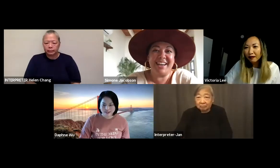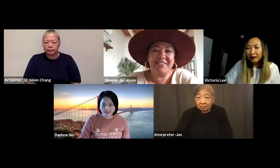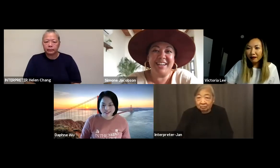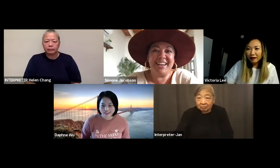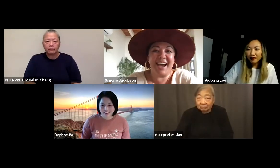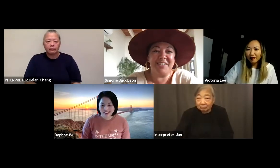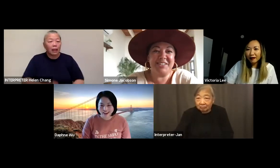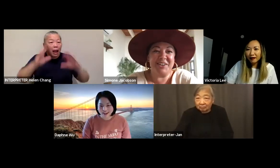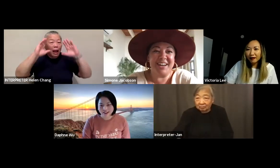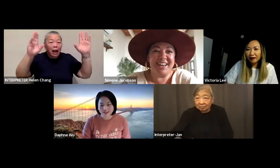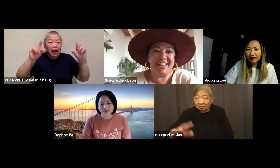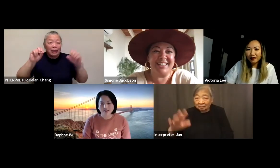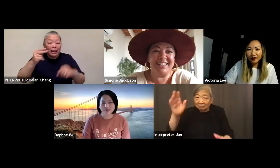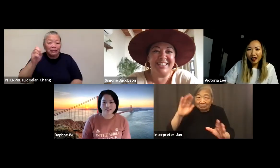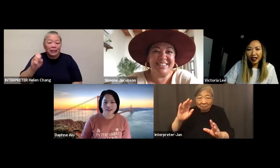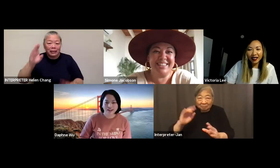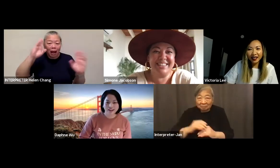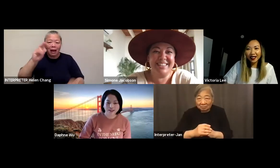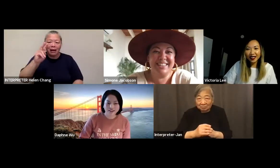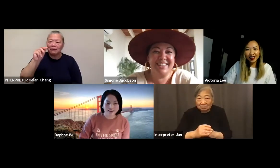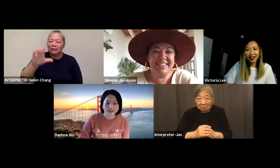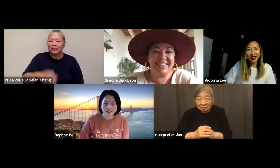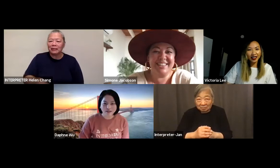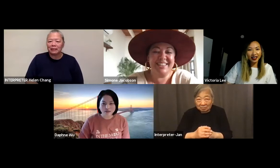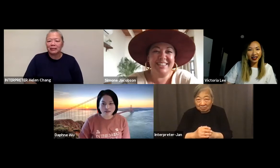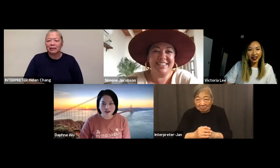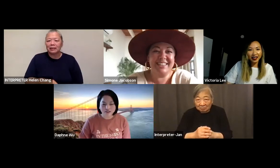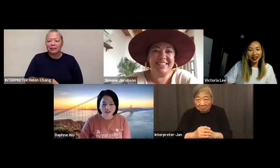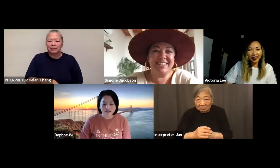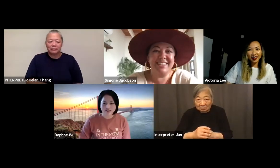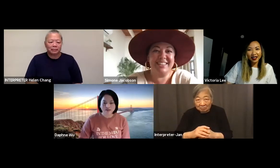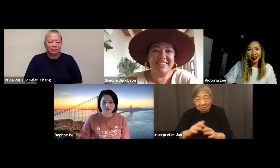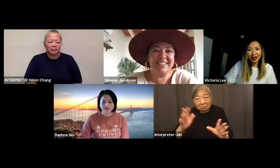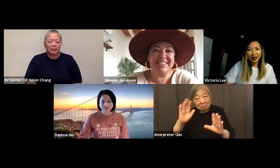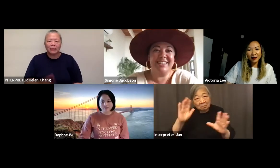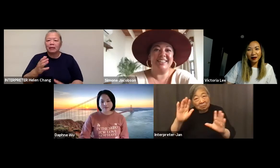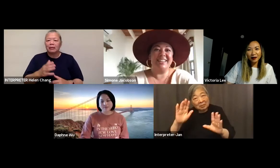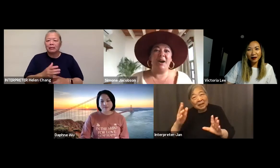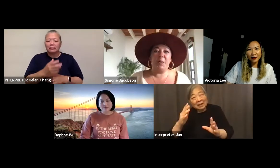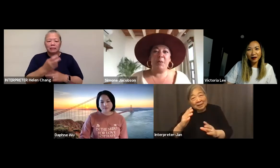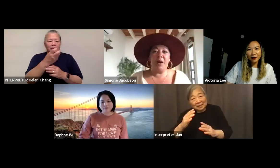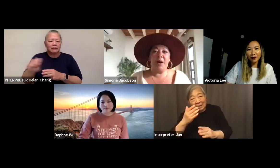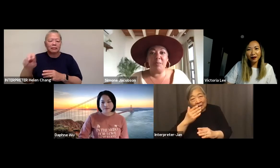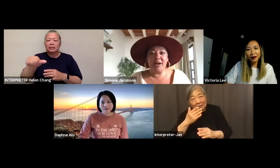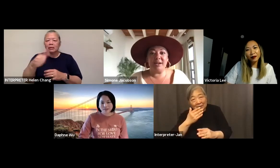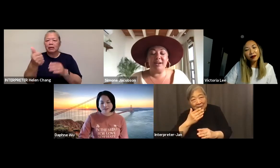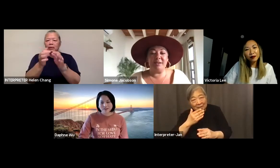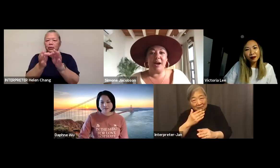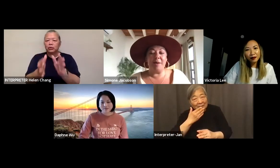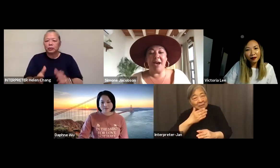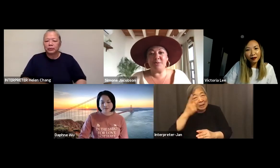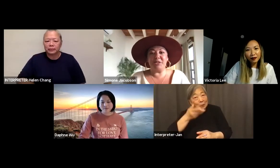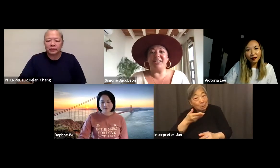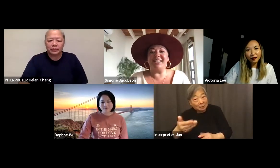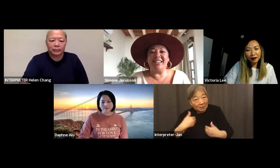Hi, Daphne. Hi, Victoria. Hi there. Thank you so much for having us. Welcome. Welcome.